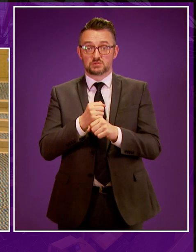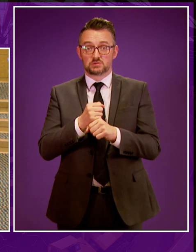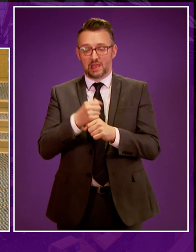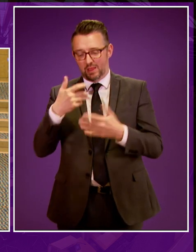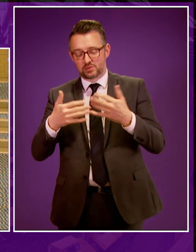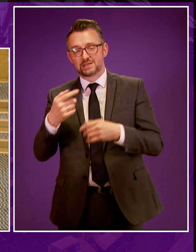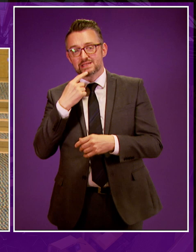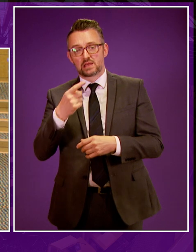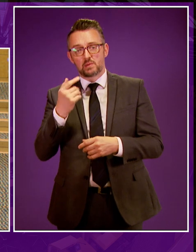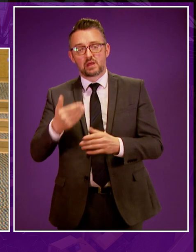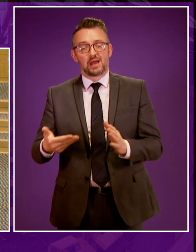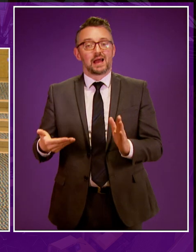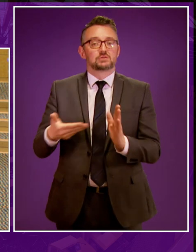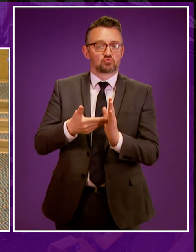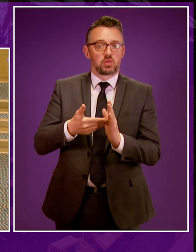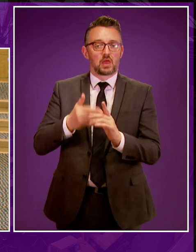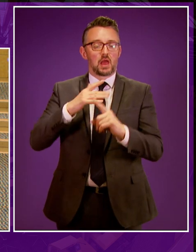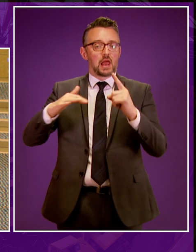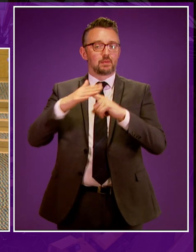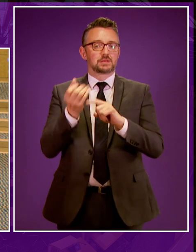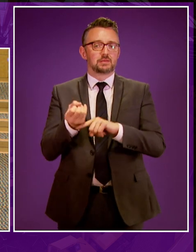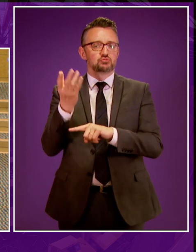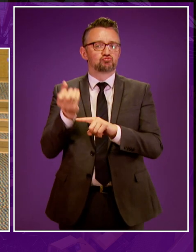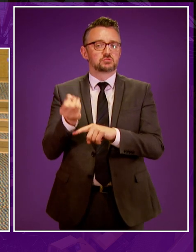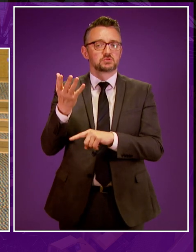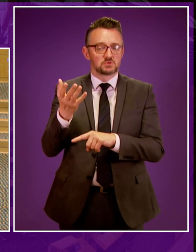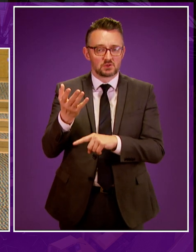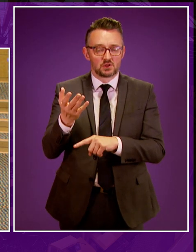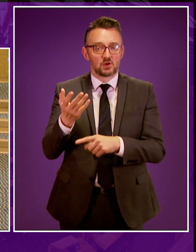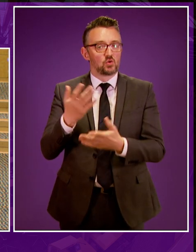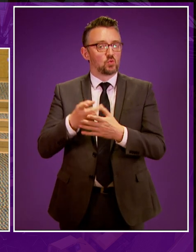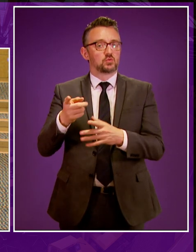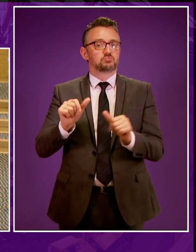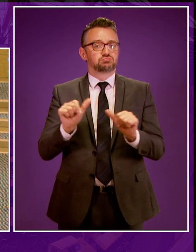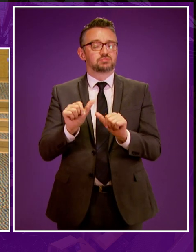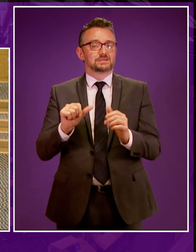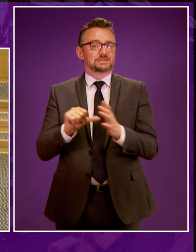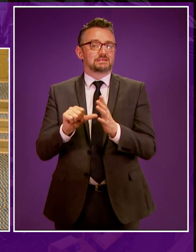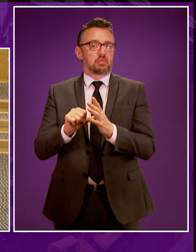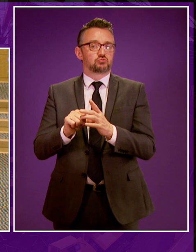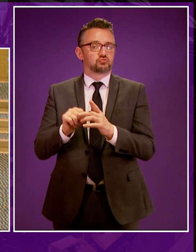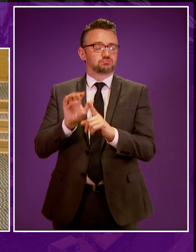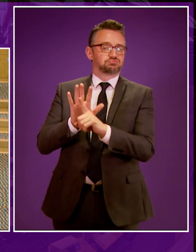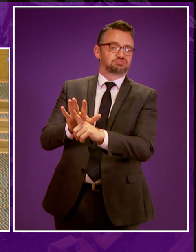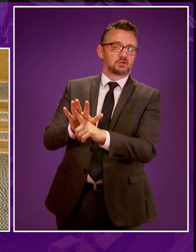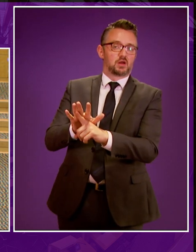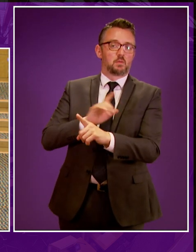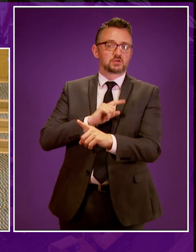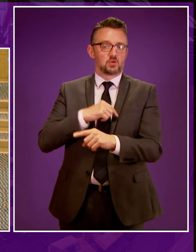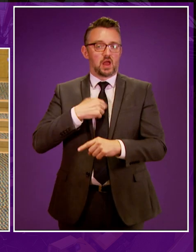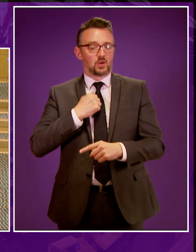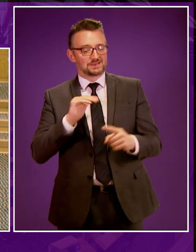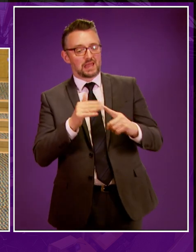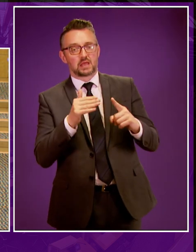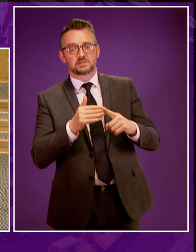be additional climate emissions with the well-regulated industry that would be extremely difficult to mitigate against our annual statutory climate